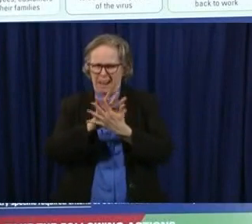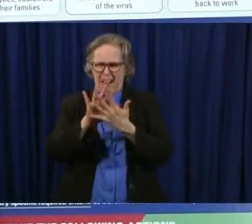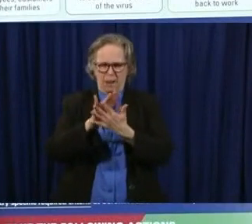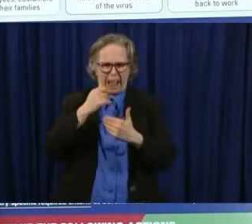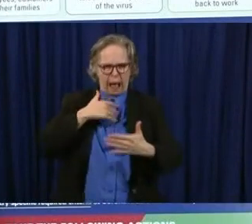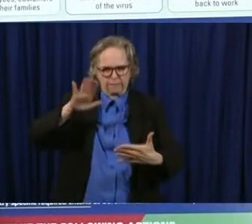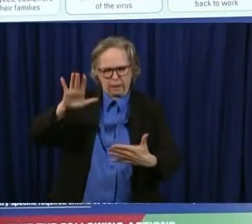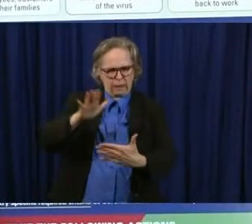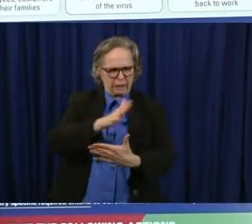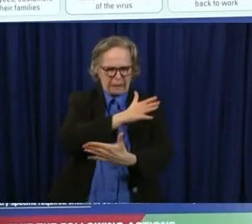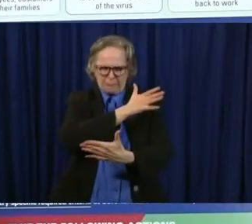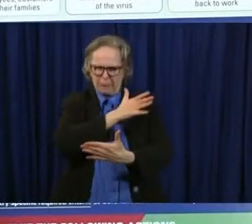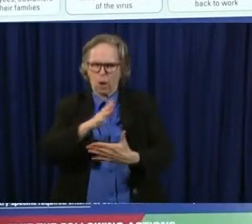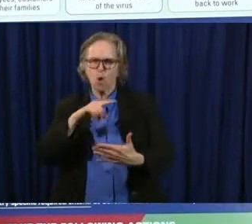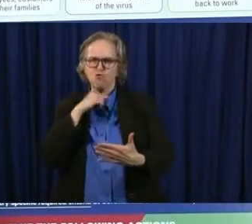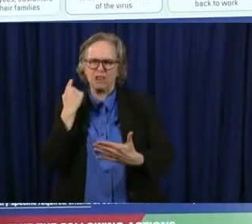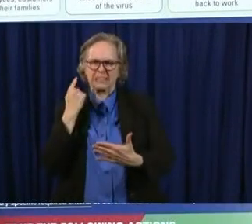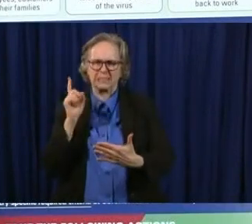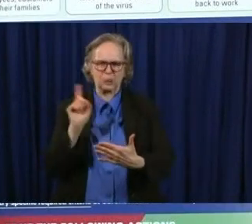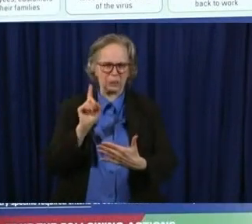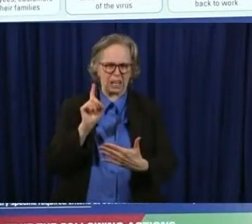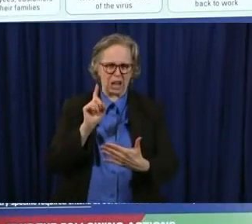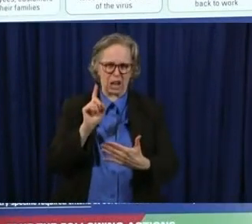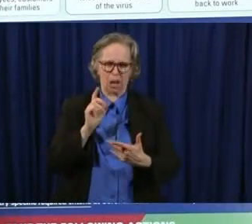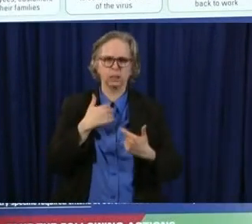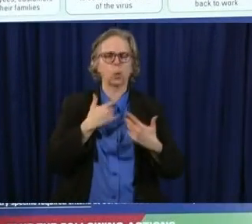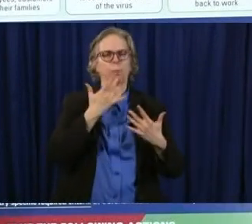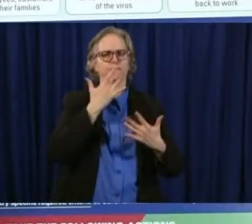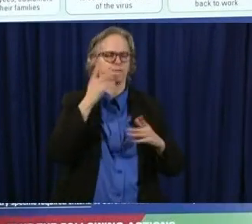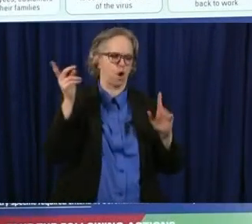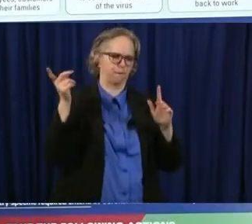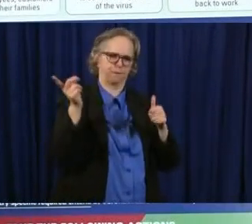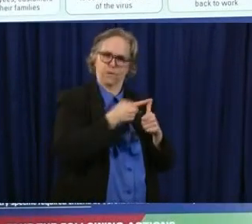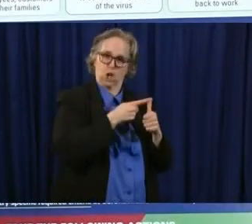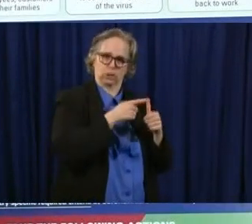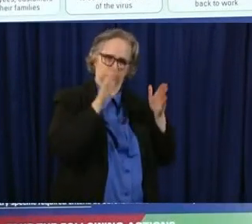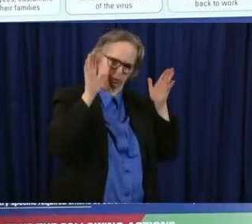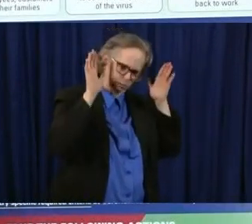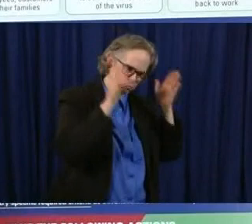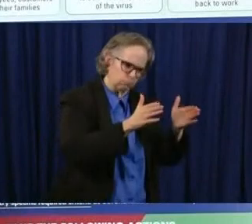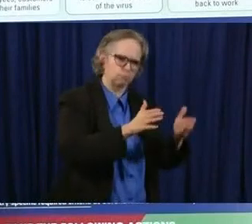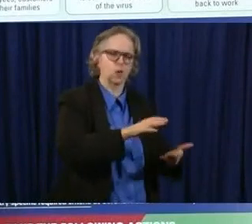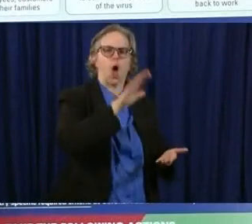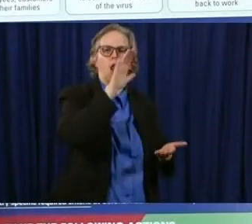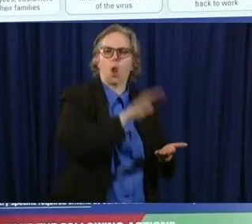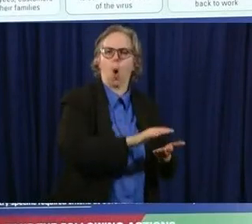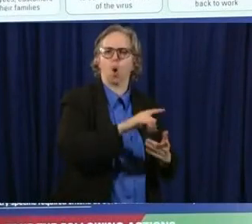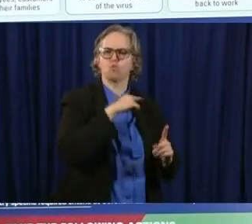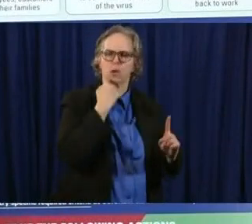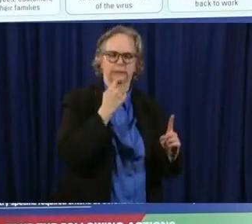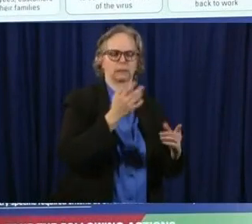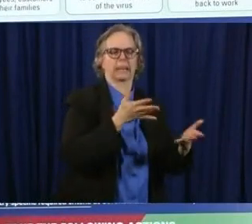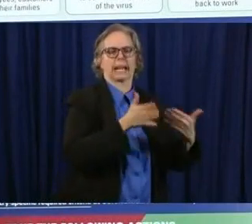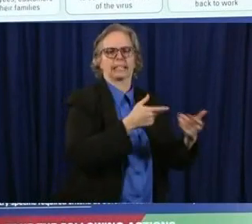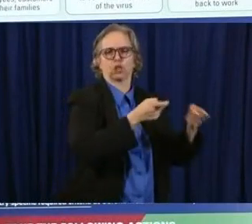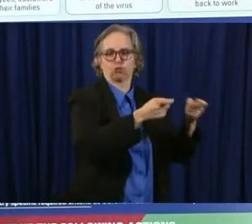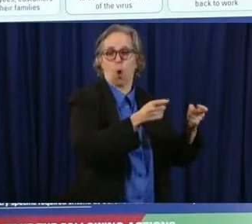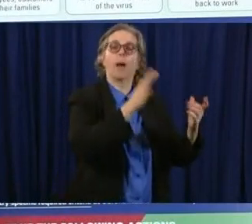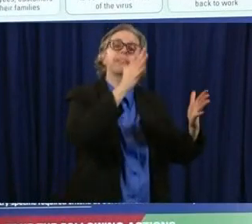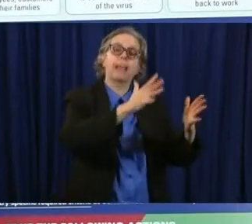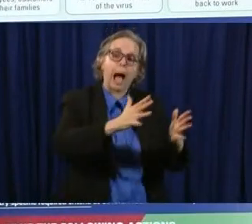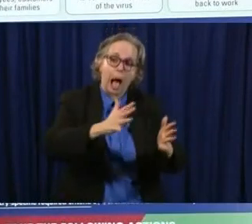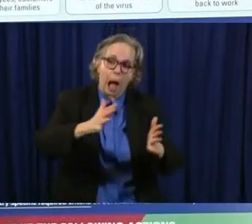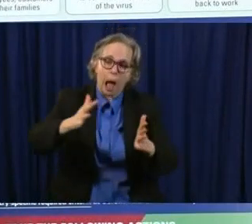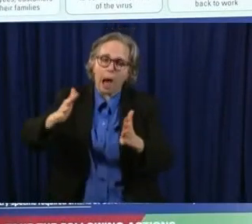started over here with things that we can control we're going to end up over here and of course the last thing that comes in is when you have mass